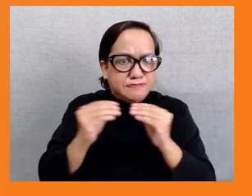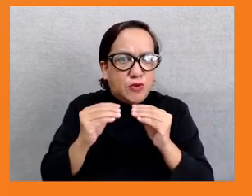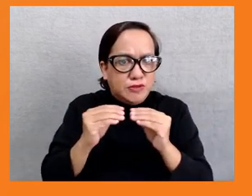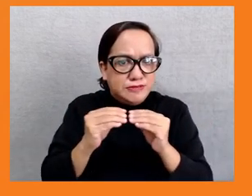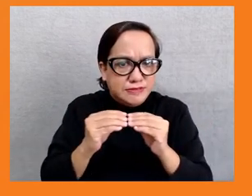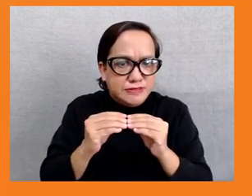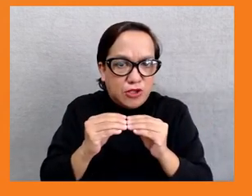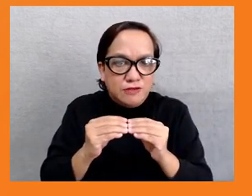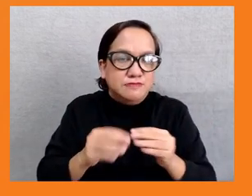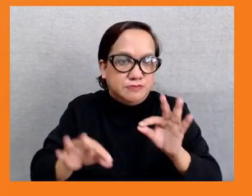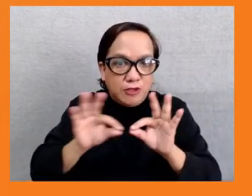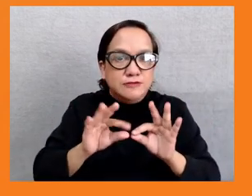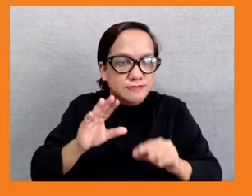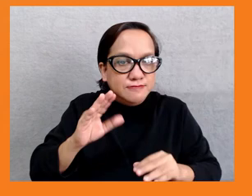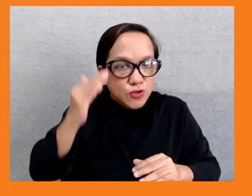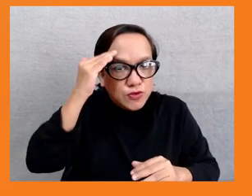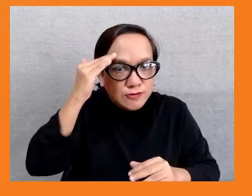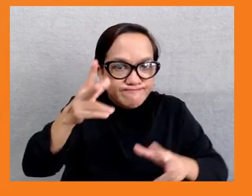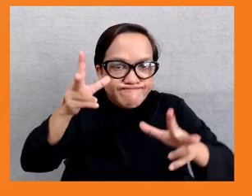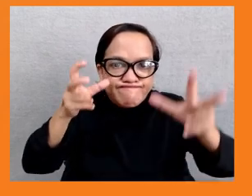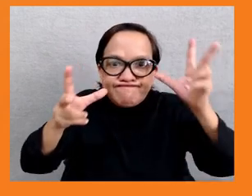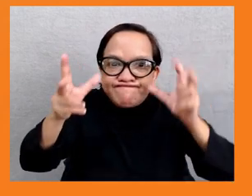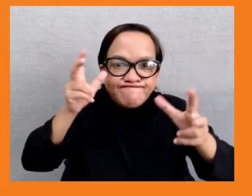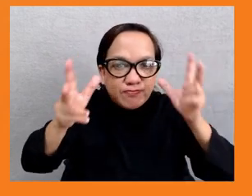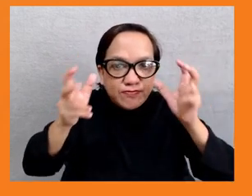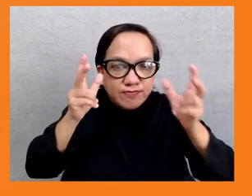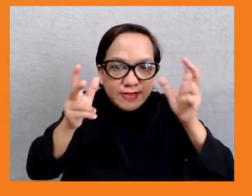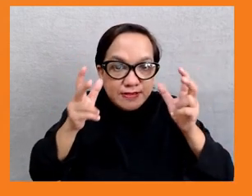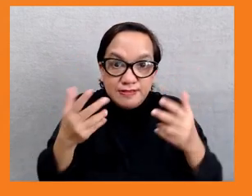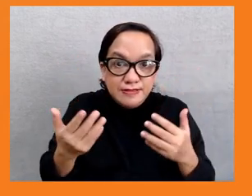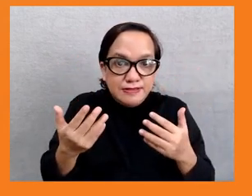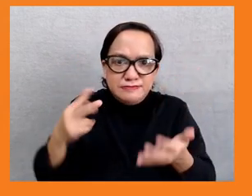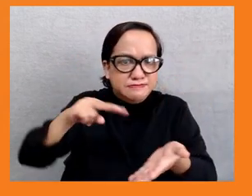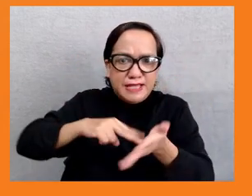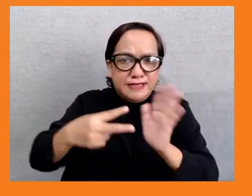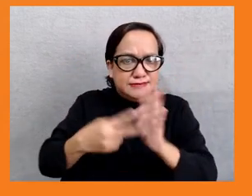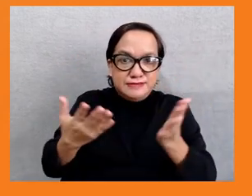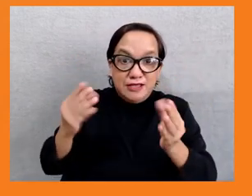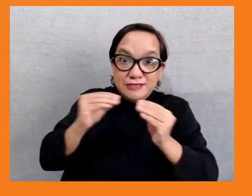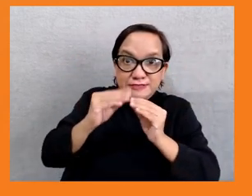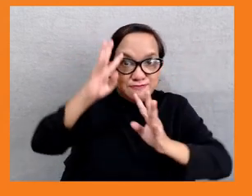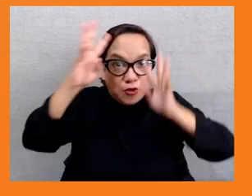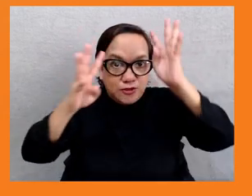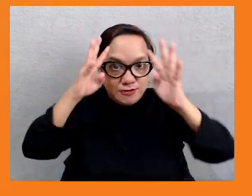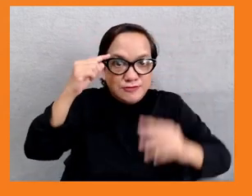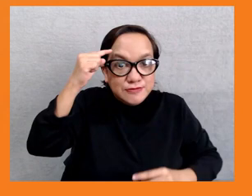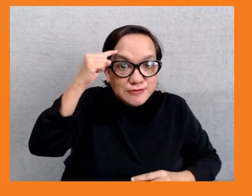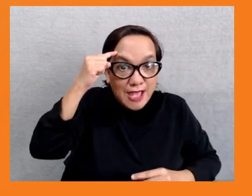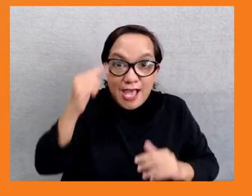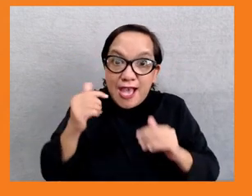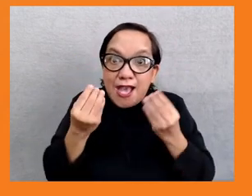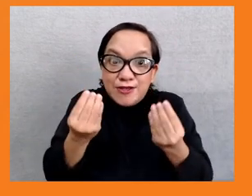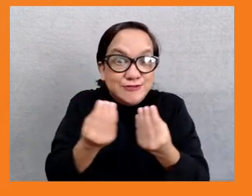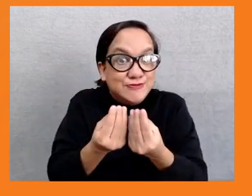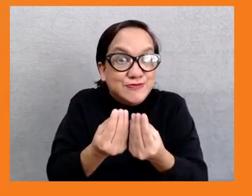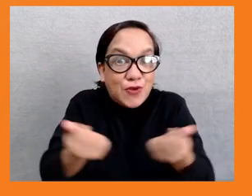to us in the future as well. The past 20 years has been a story of increasing collaboration. I hope that we can